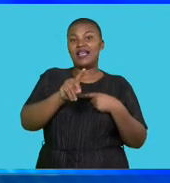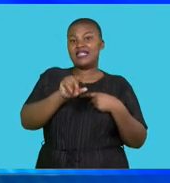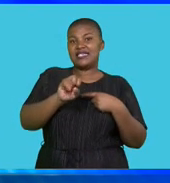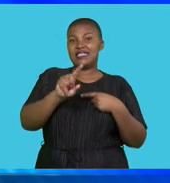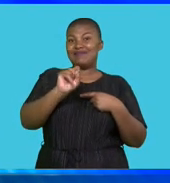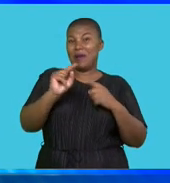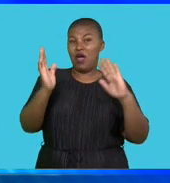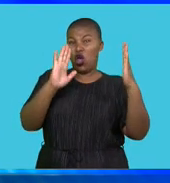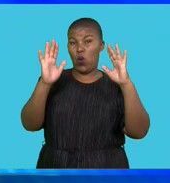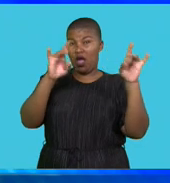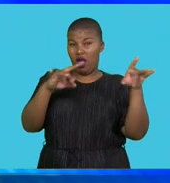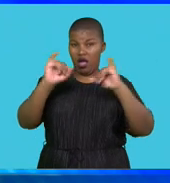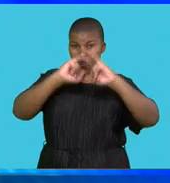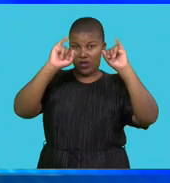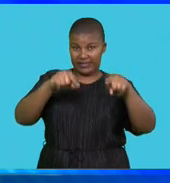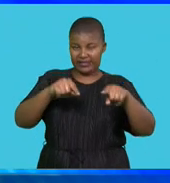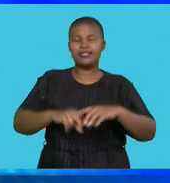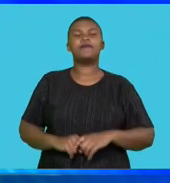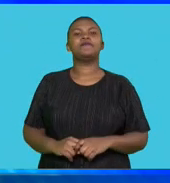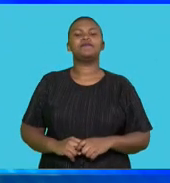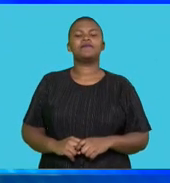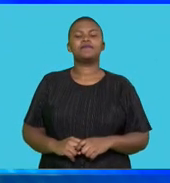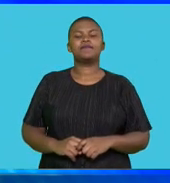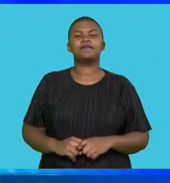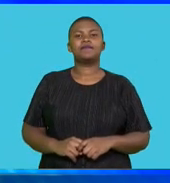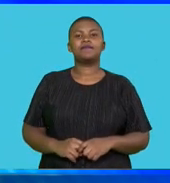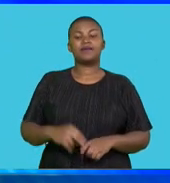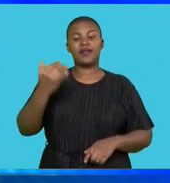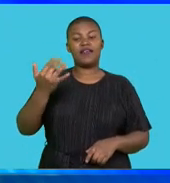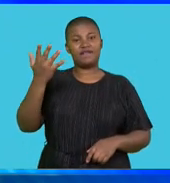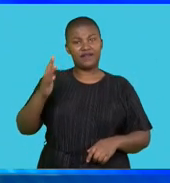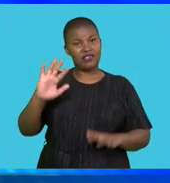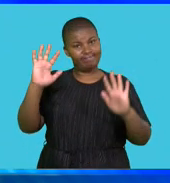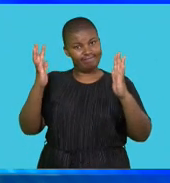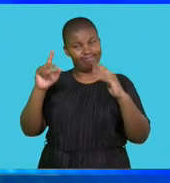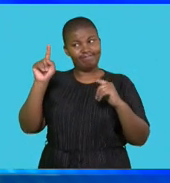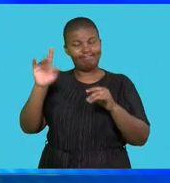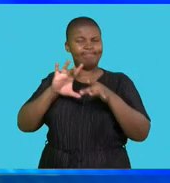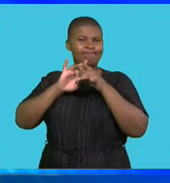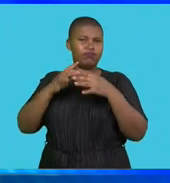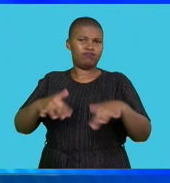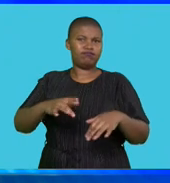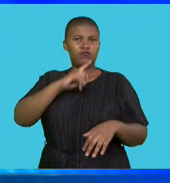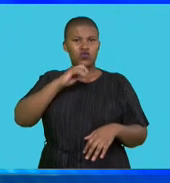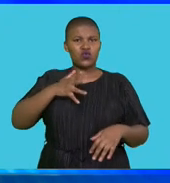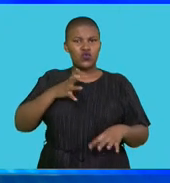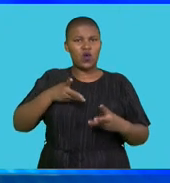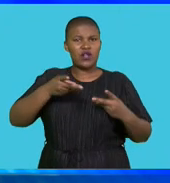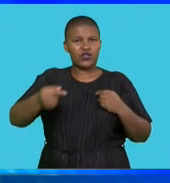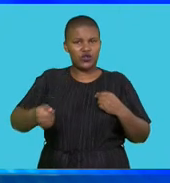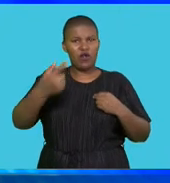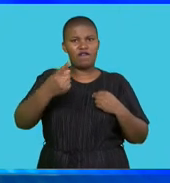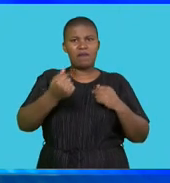to climate-related challenges. The IMF have commended Barbados for its dedication to fiscal consolidation, debt